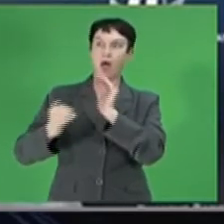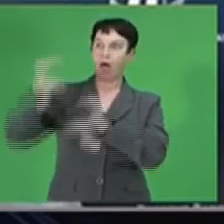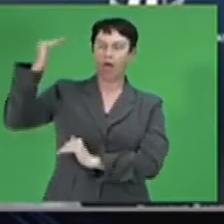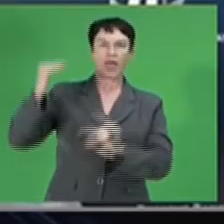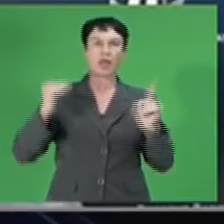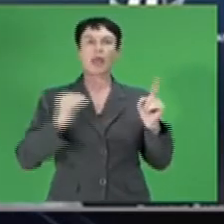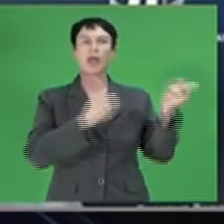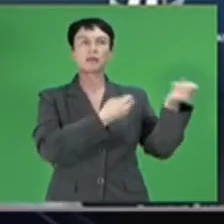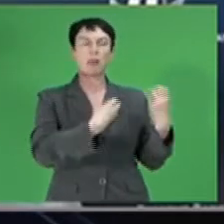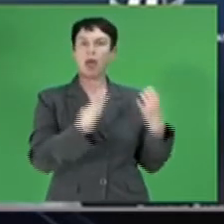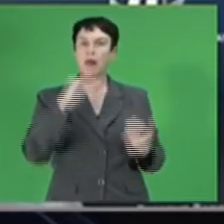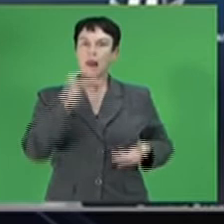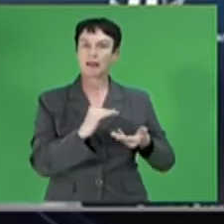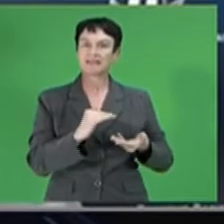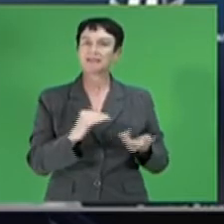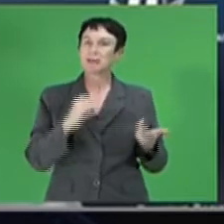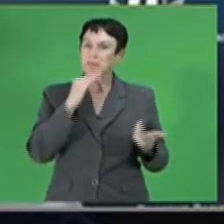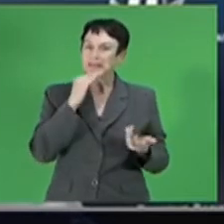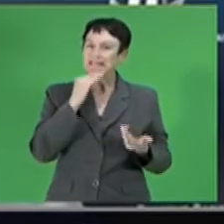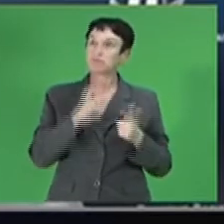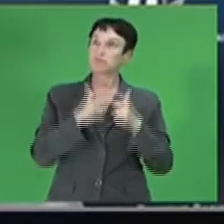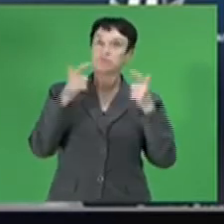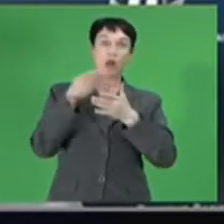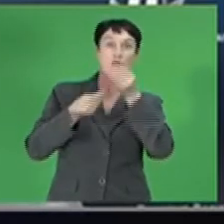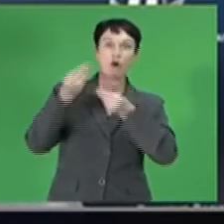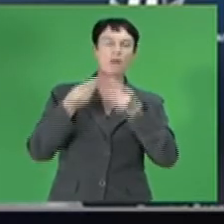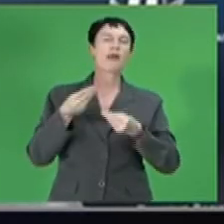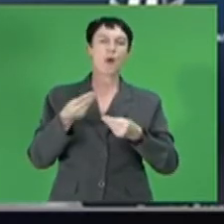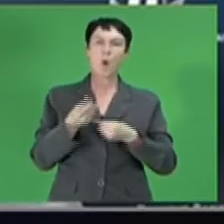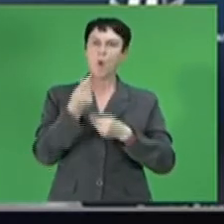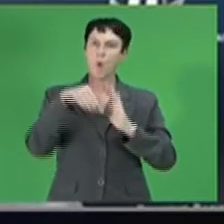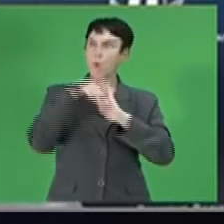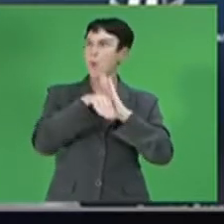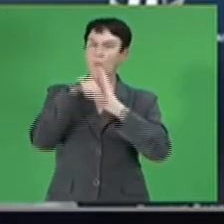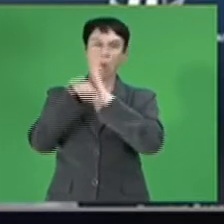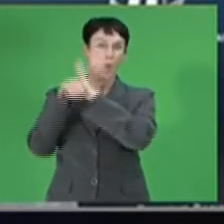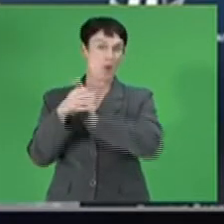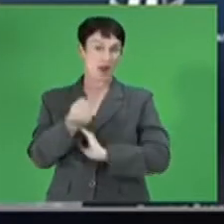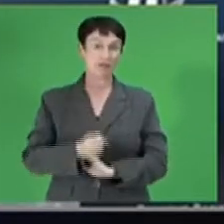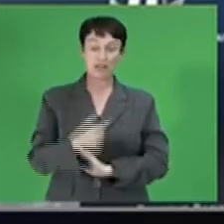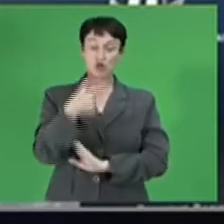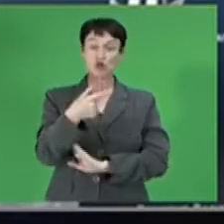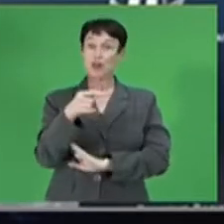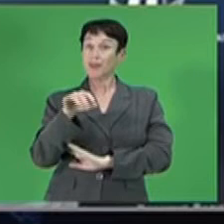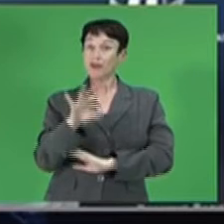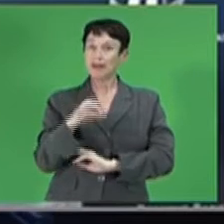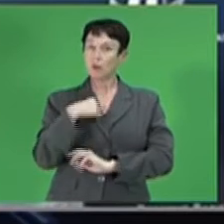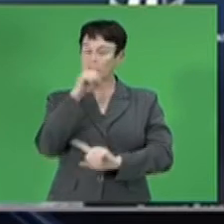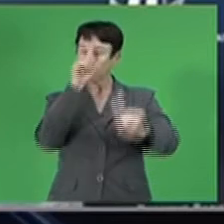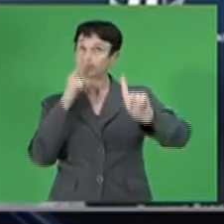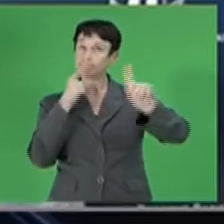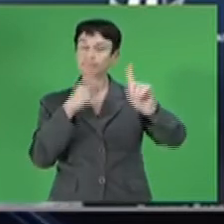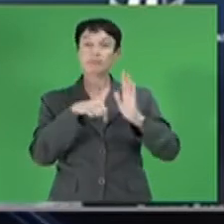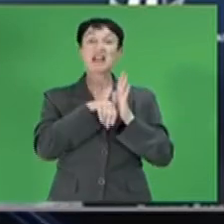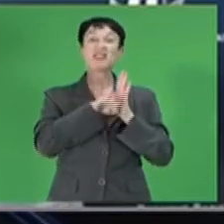prices in some major economies. Our estimate for inflation in G3 was revised higher